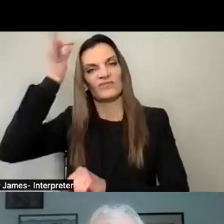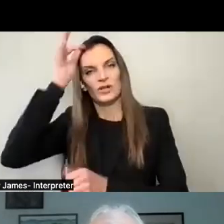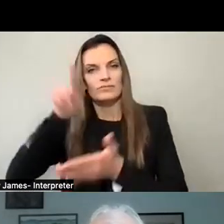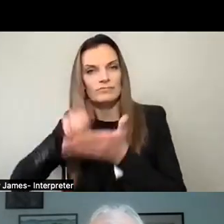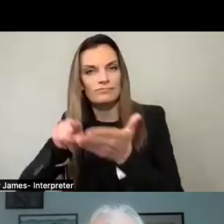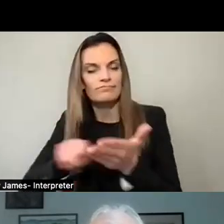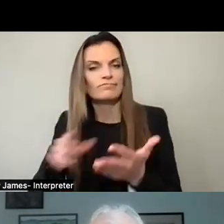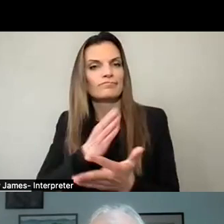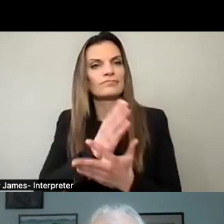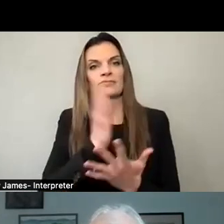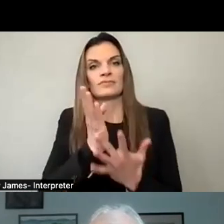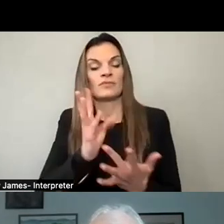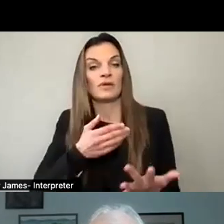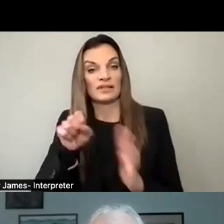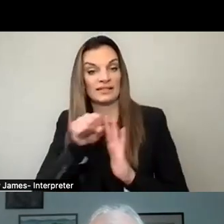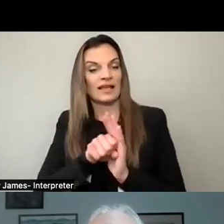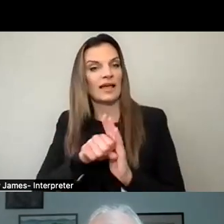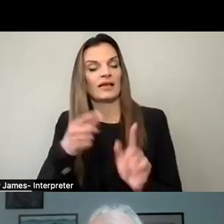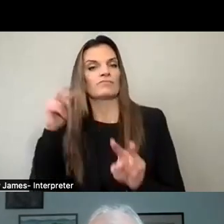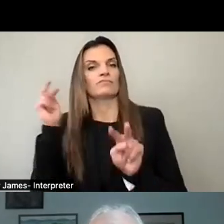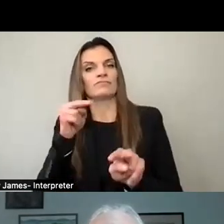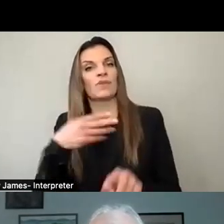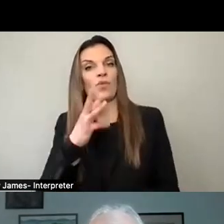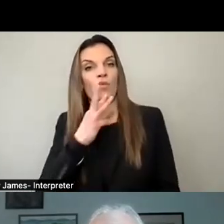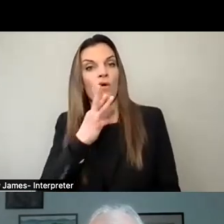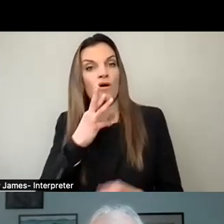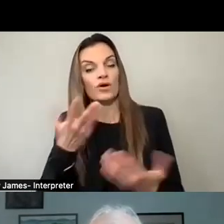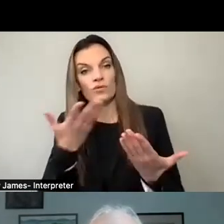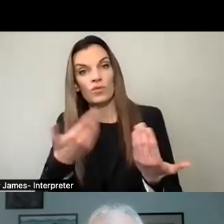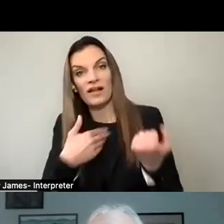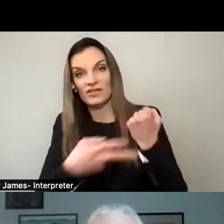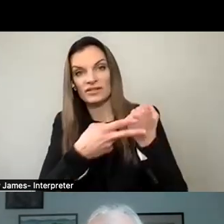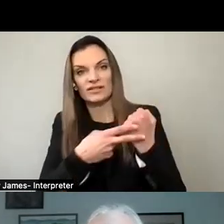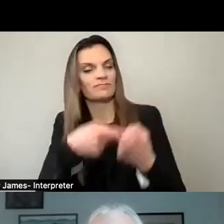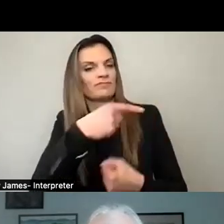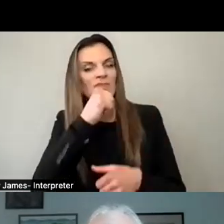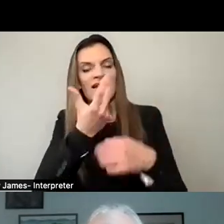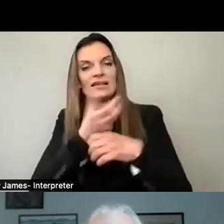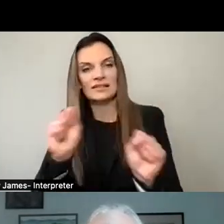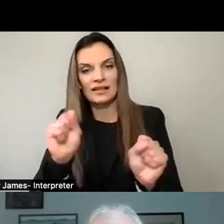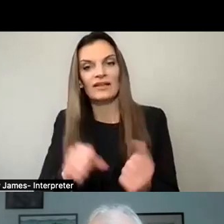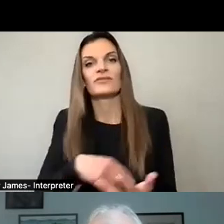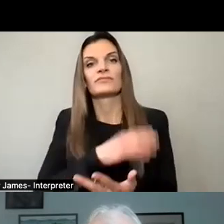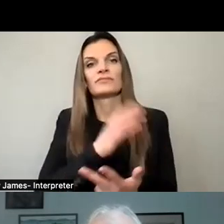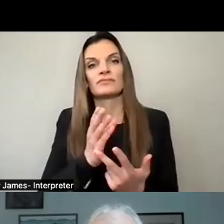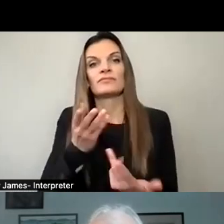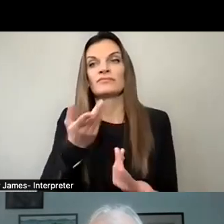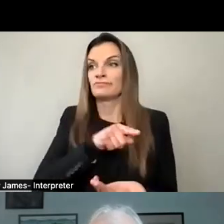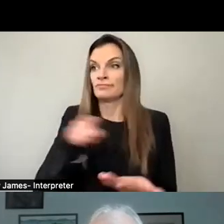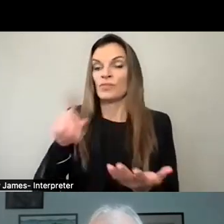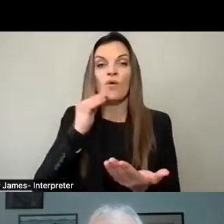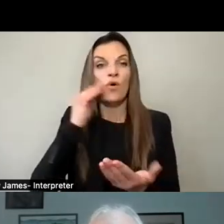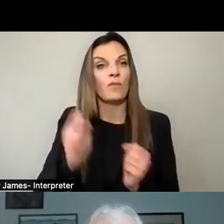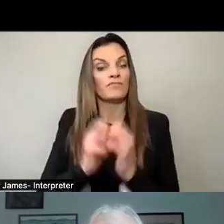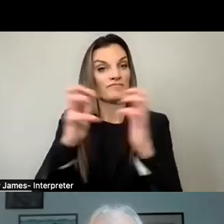state declared our water reserves presently inadequate and unsafe. No development, not one new home could be built